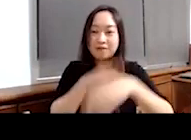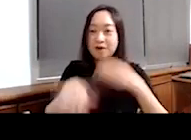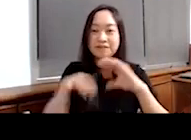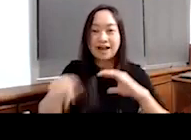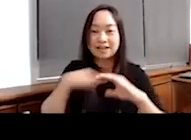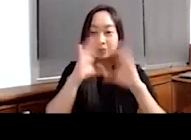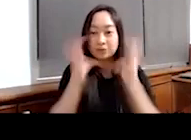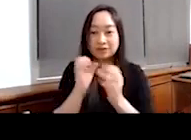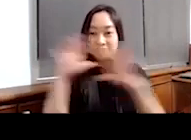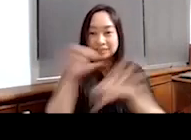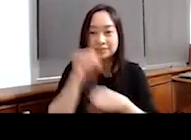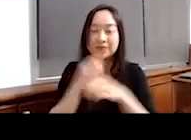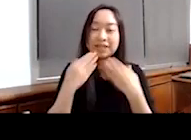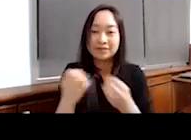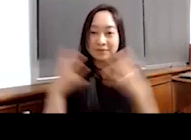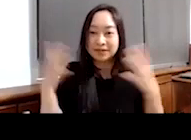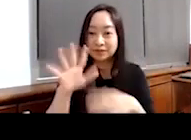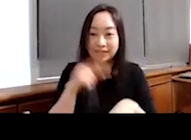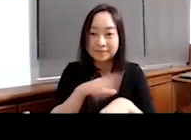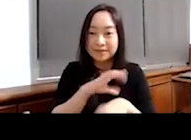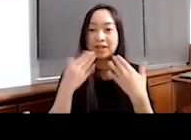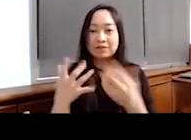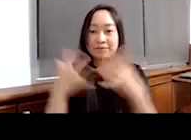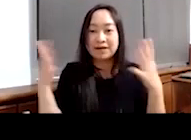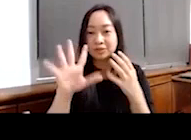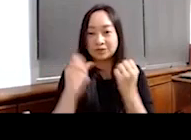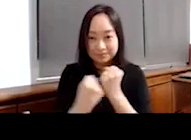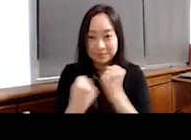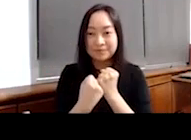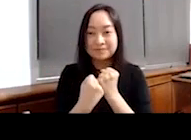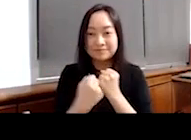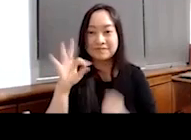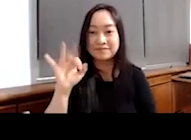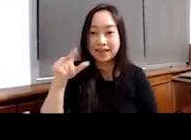Vision Singapore, thank you very much for your time and also thank you very much for your support. Faith.